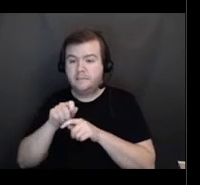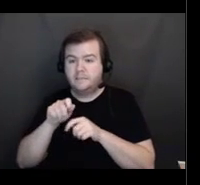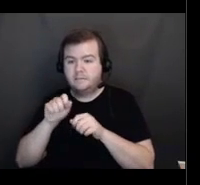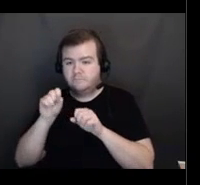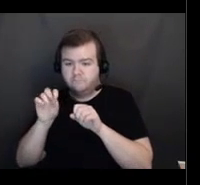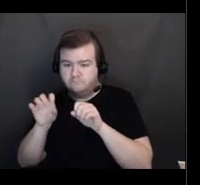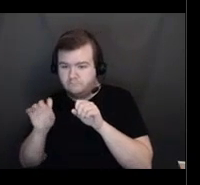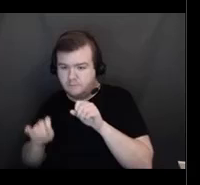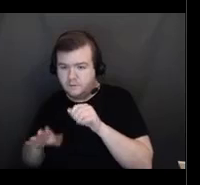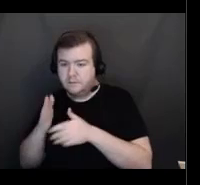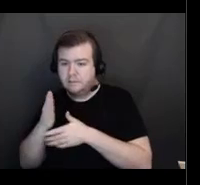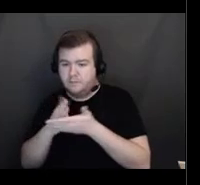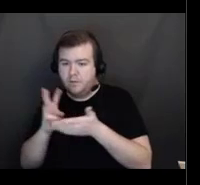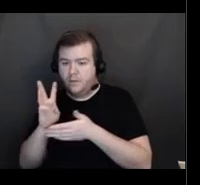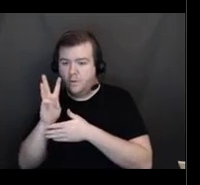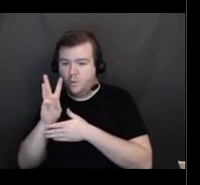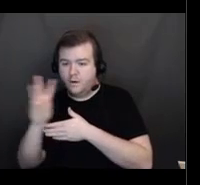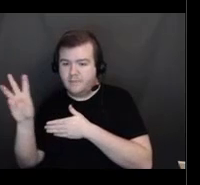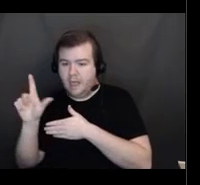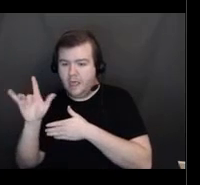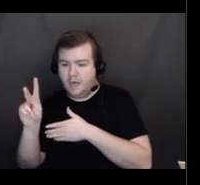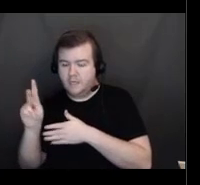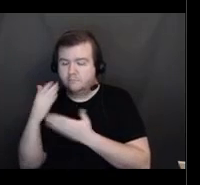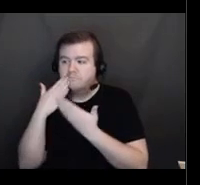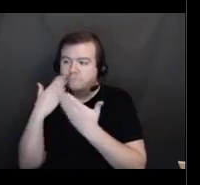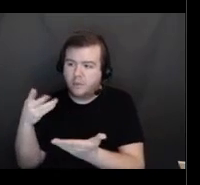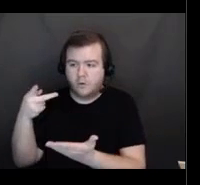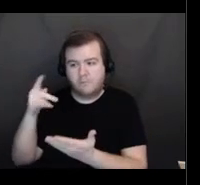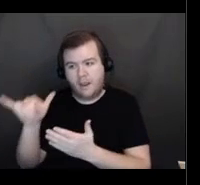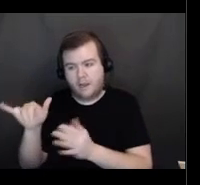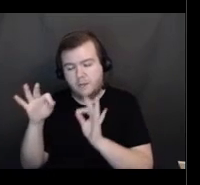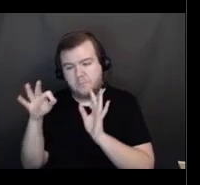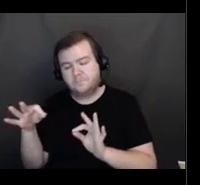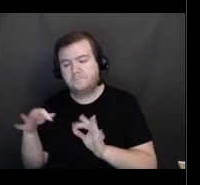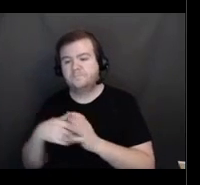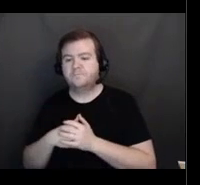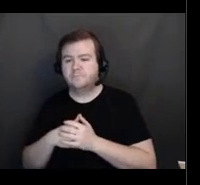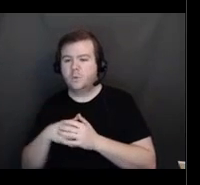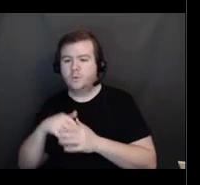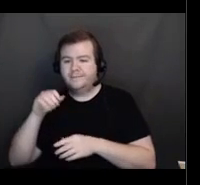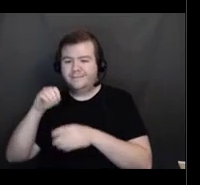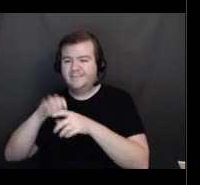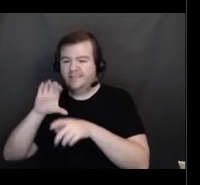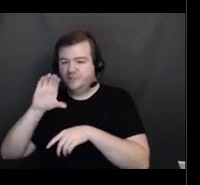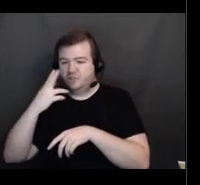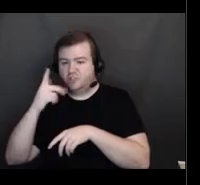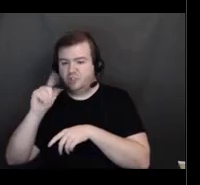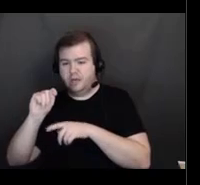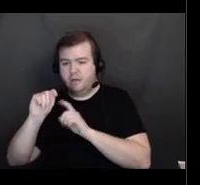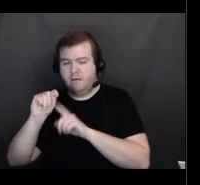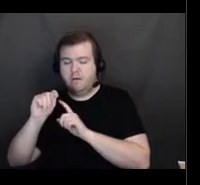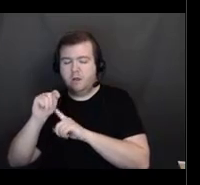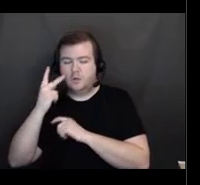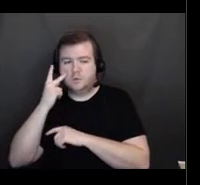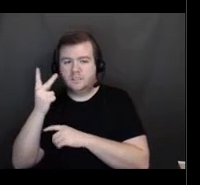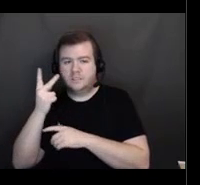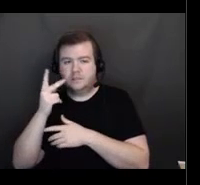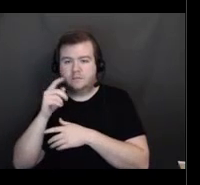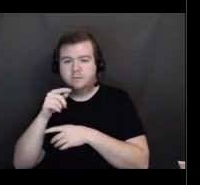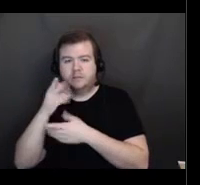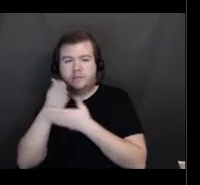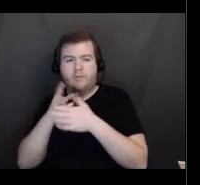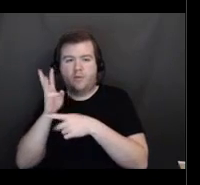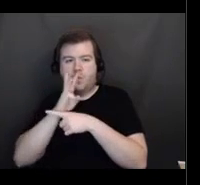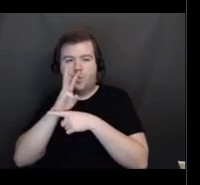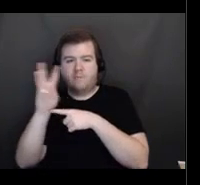there. Thank you so much, Patty. Appreciate that. So in the chat section, you will see the sites that I